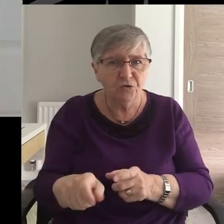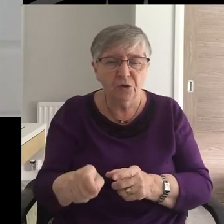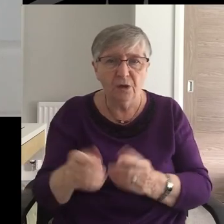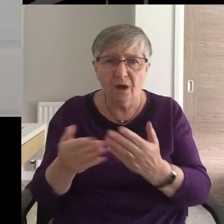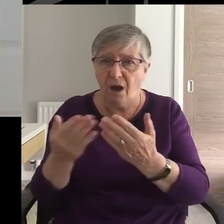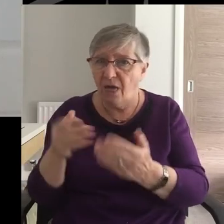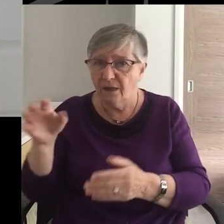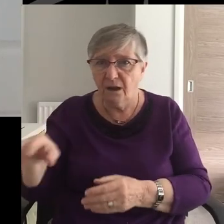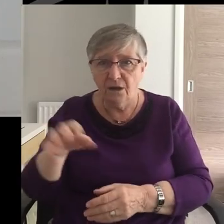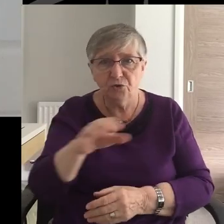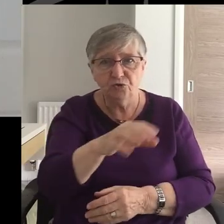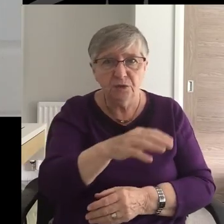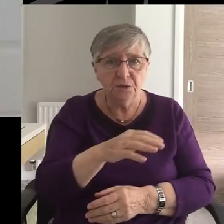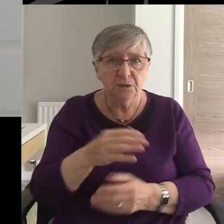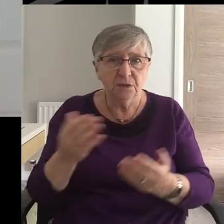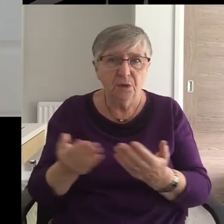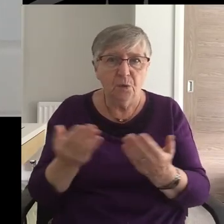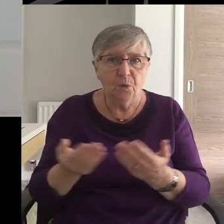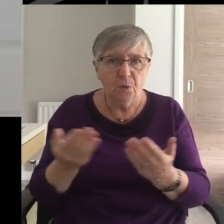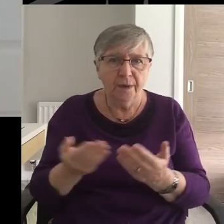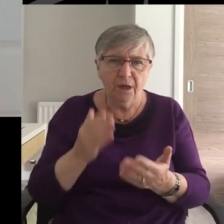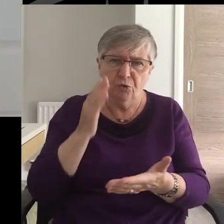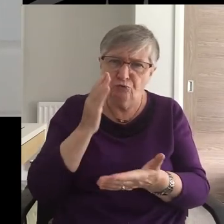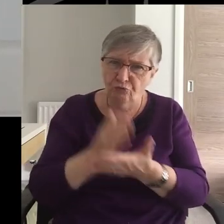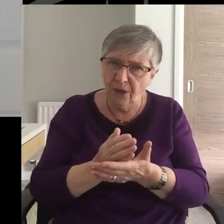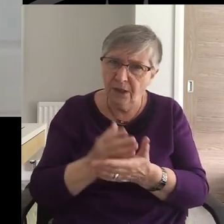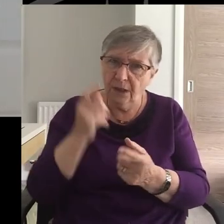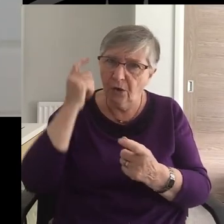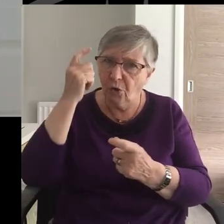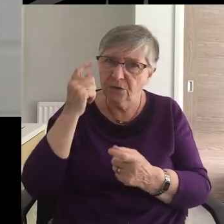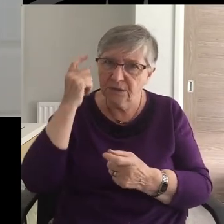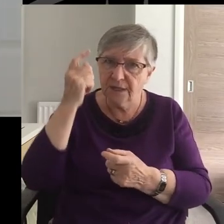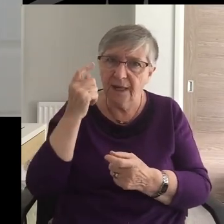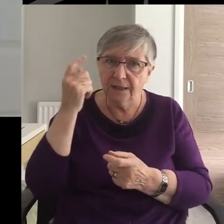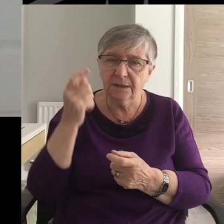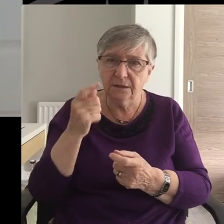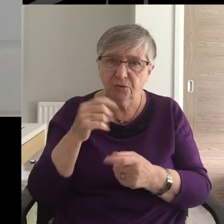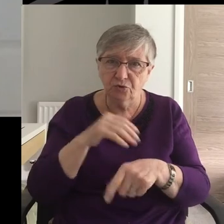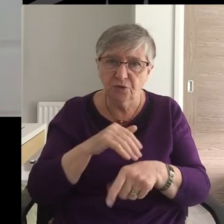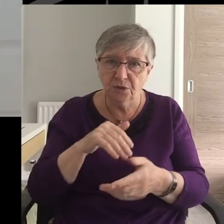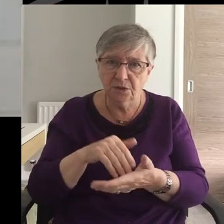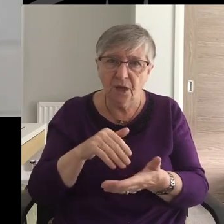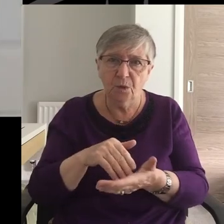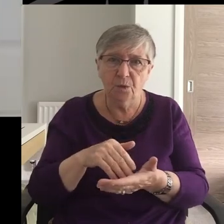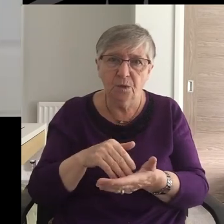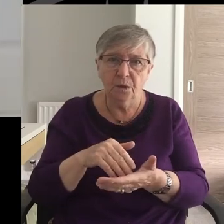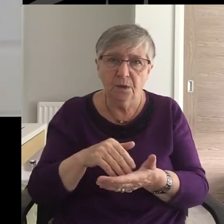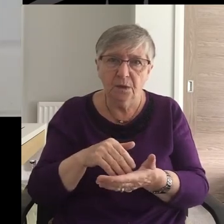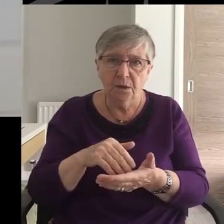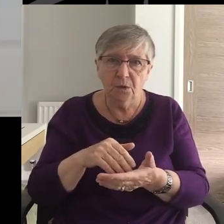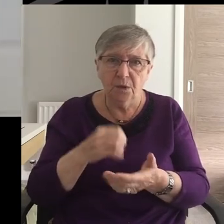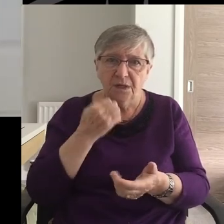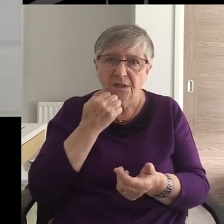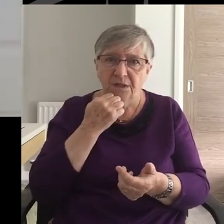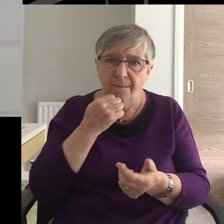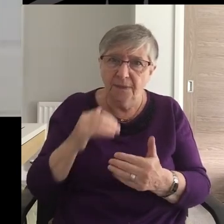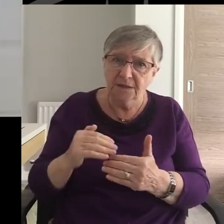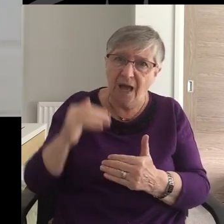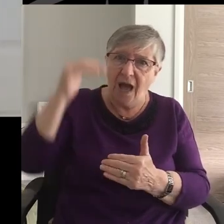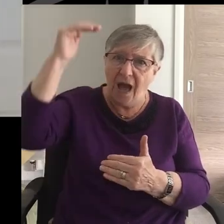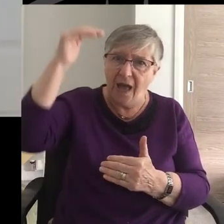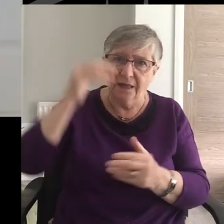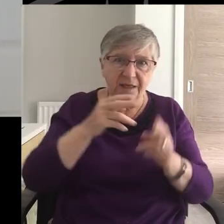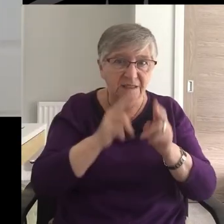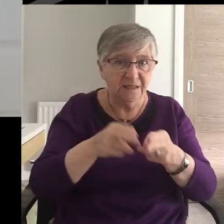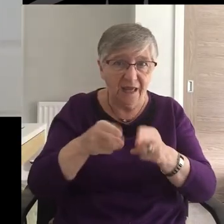countries Where there's a real concern At the present time Where the numbers are high The death rate's